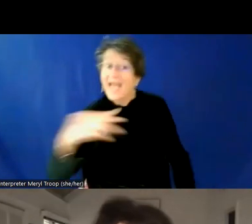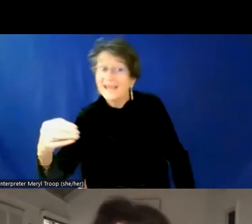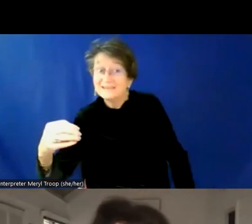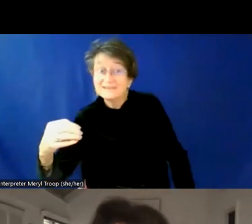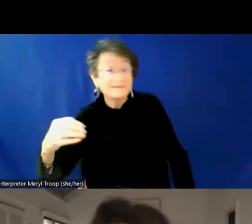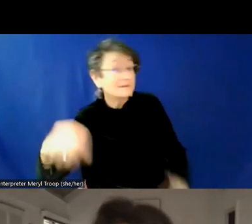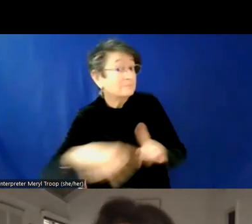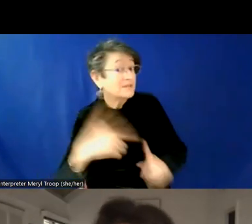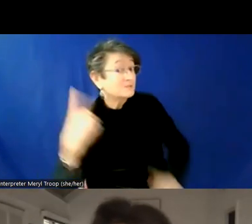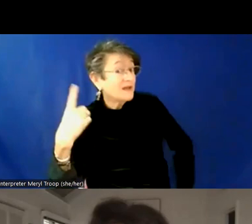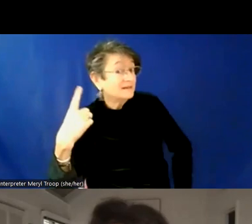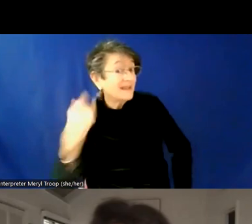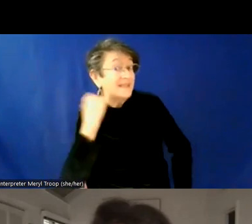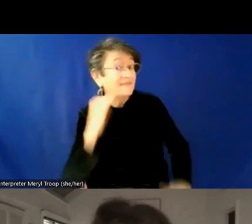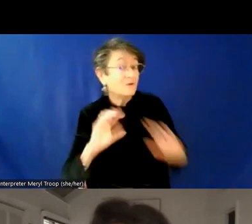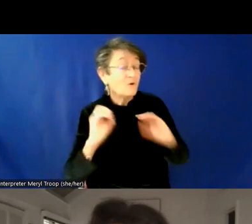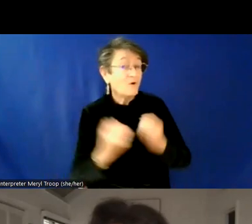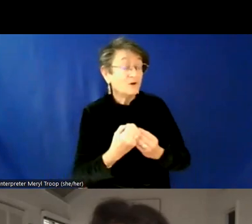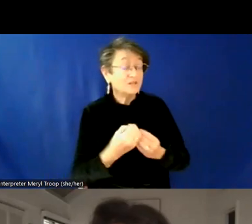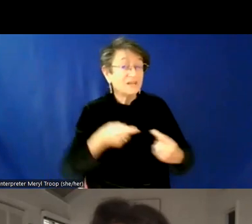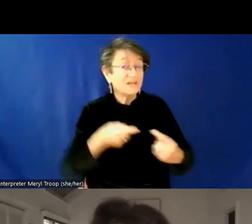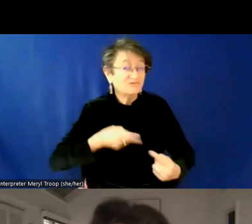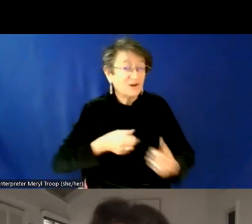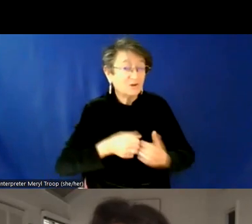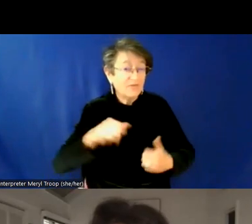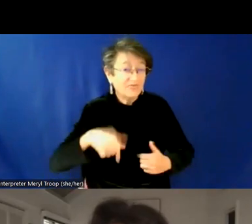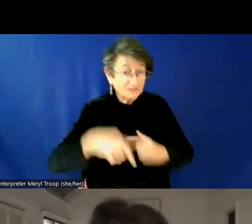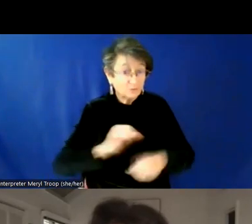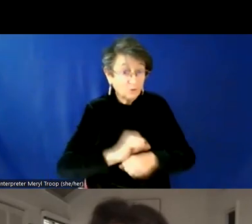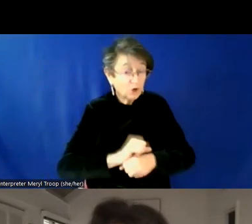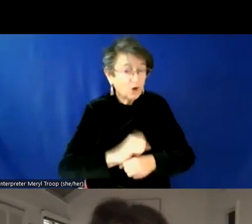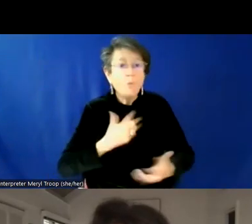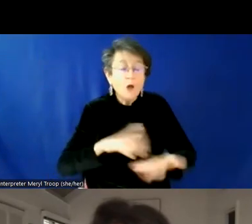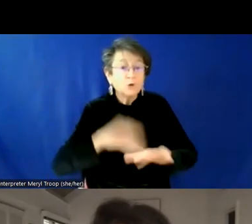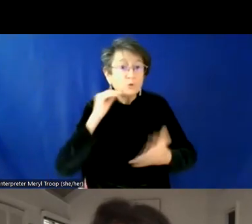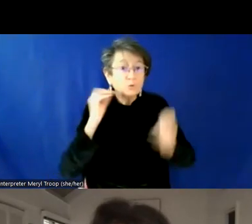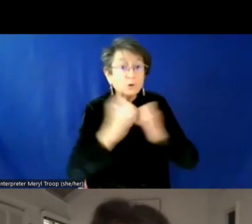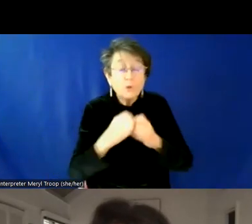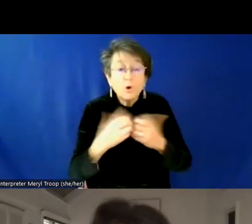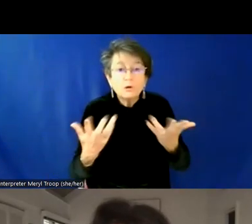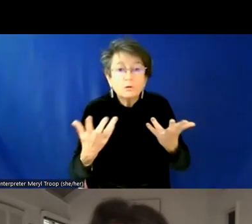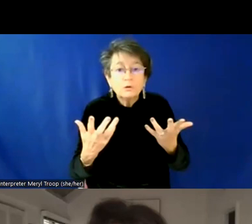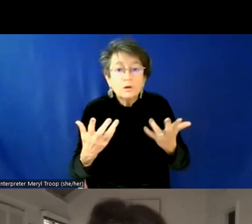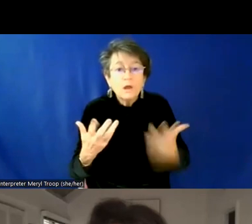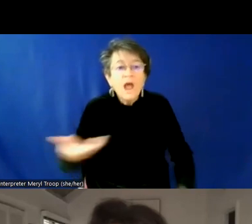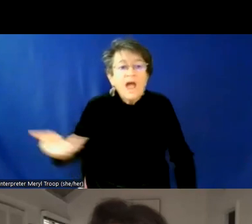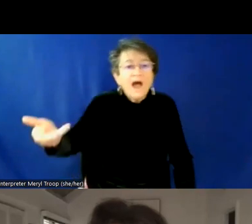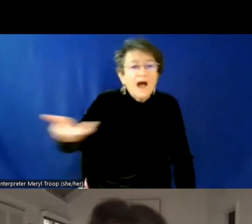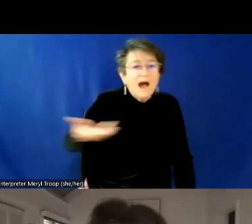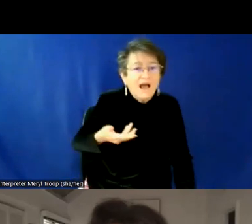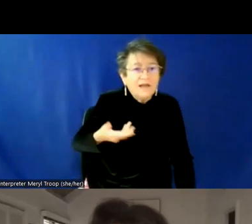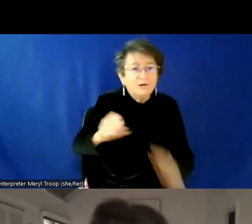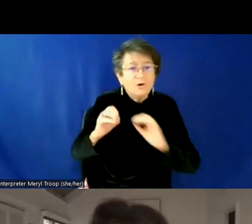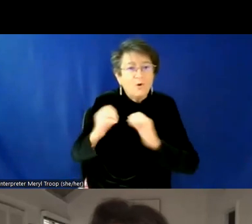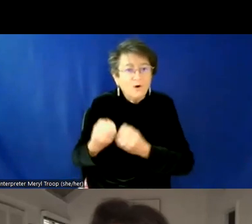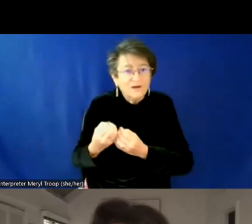If your organization is really struggling with doing this work and wants to learn more, um, reach out and hire an organization like Maine